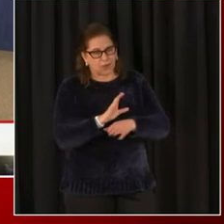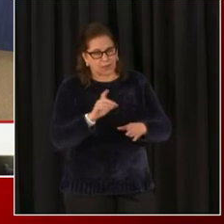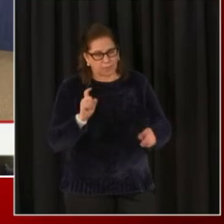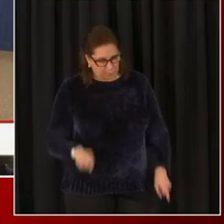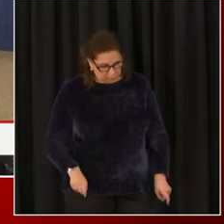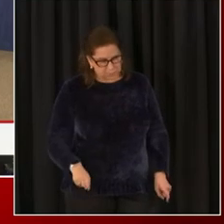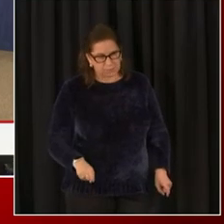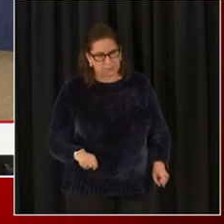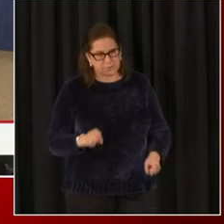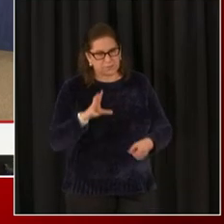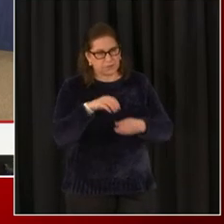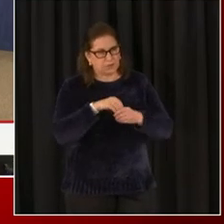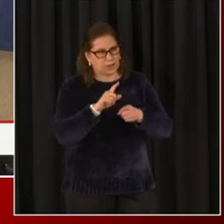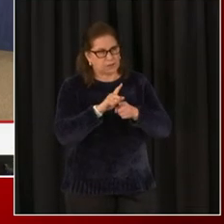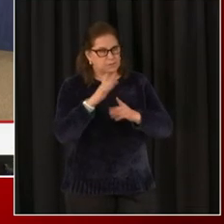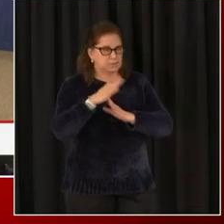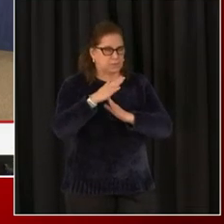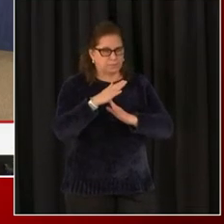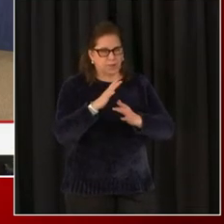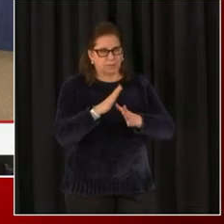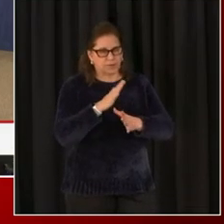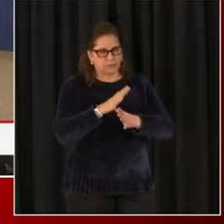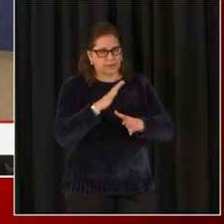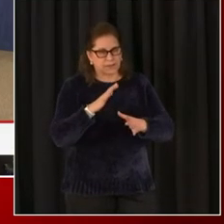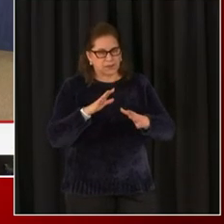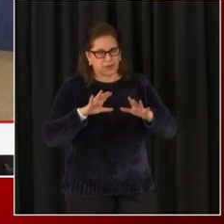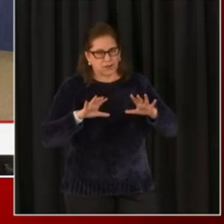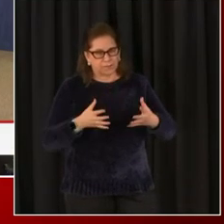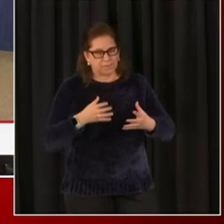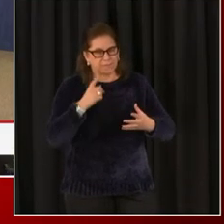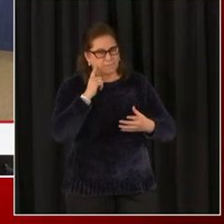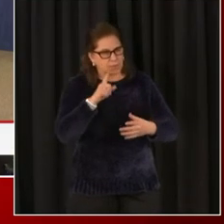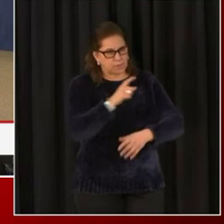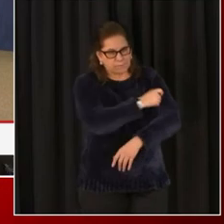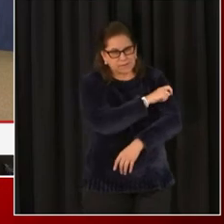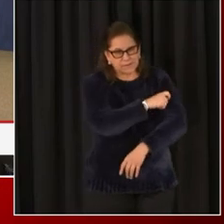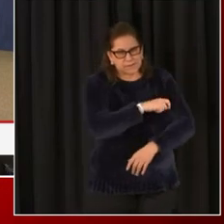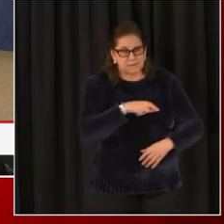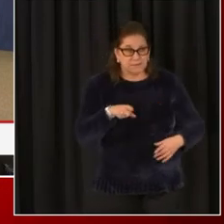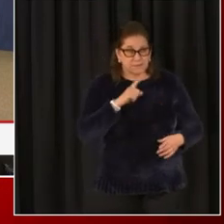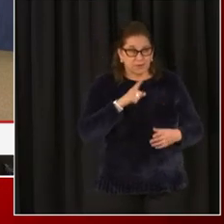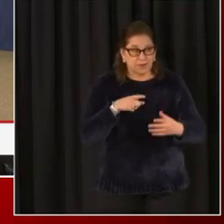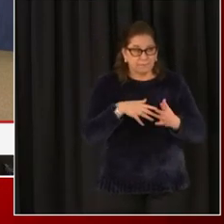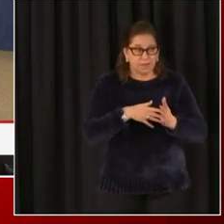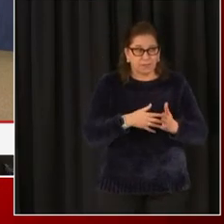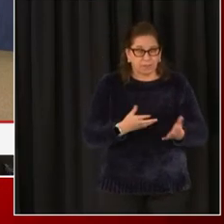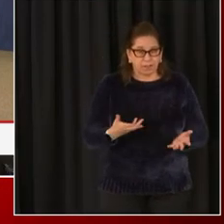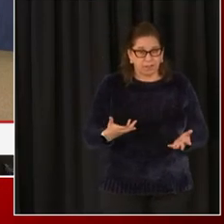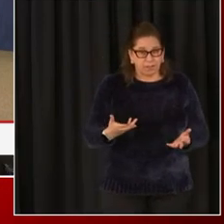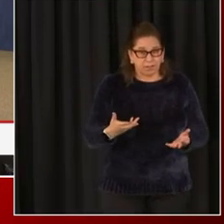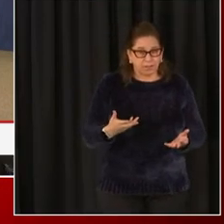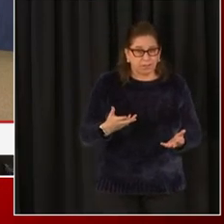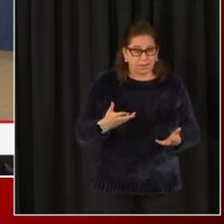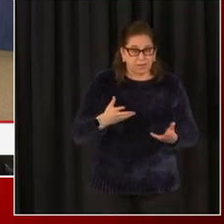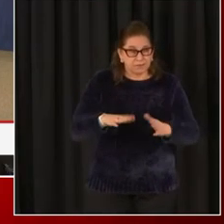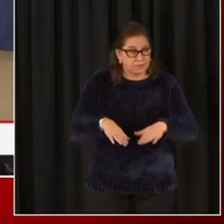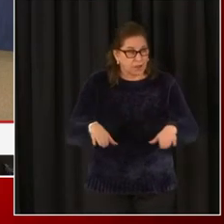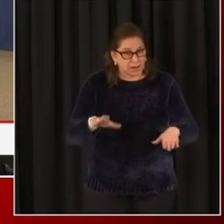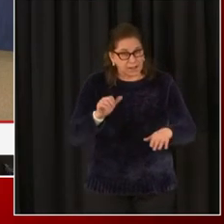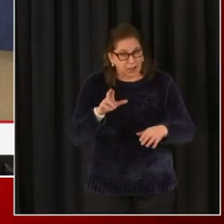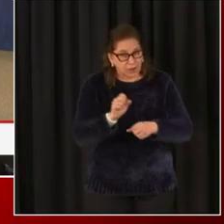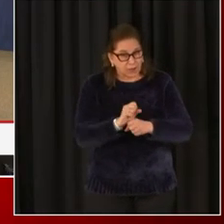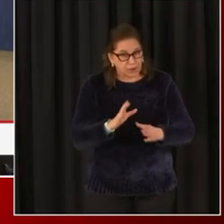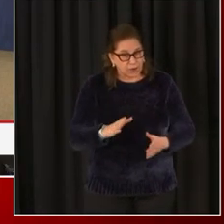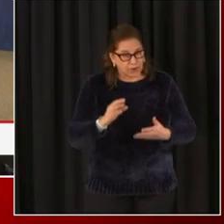and police officers because they're among the most vulnerable city workers. Uh, and alleging that childcare workers have been deprioritized.